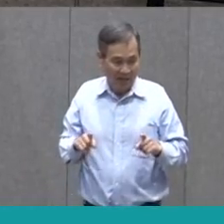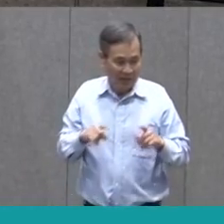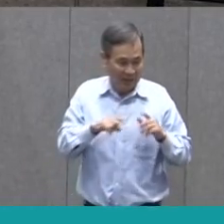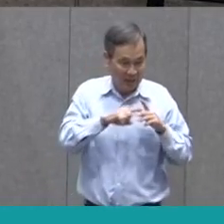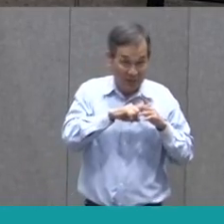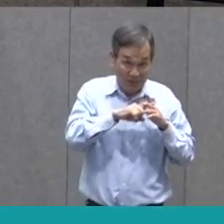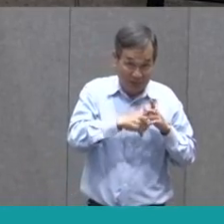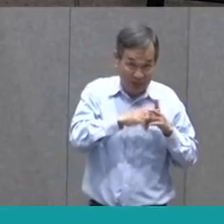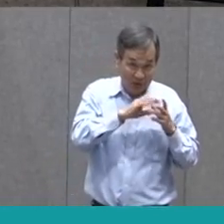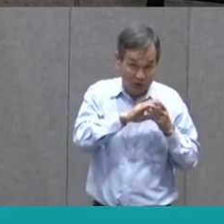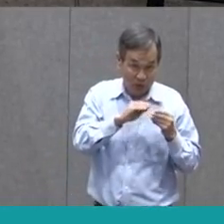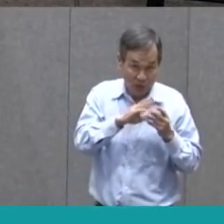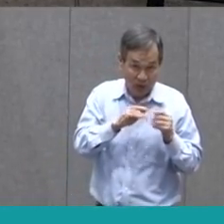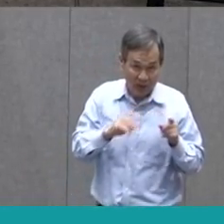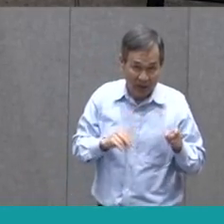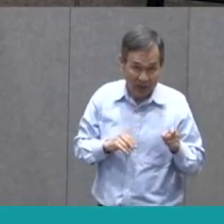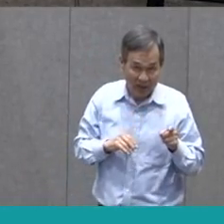the story?